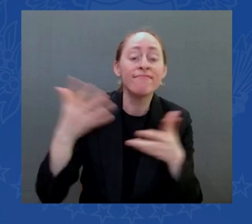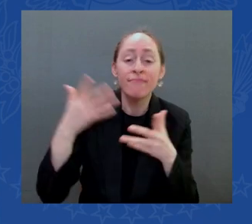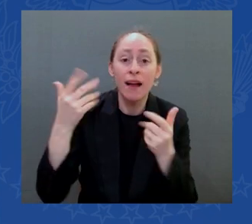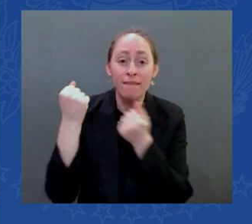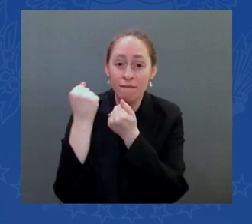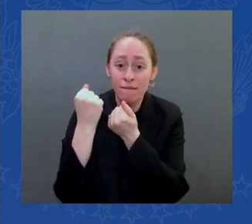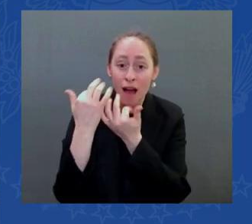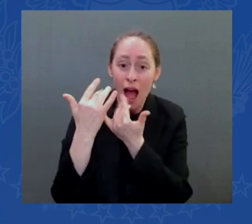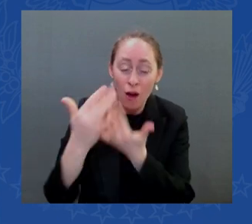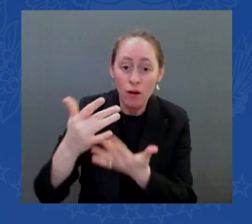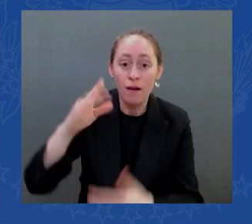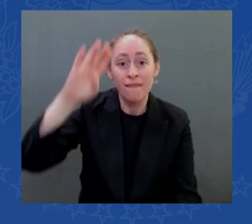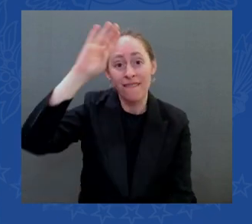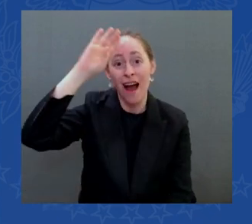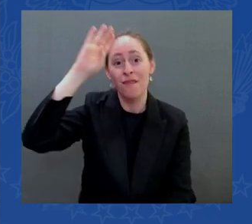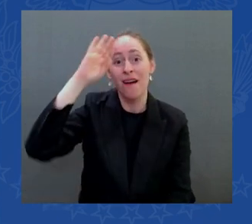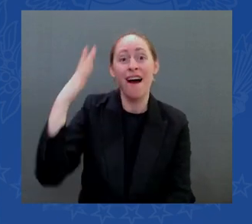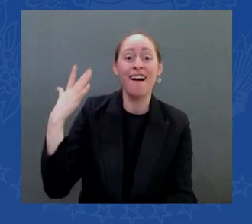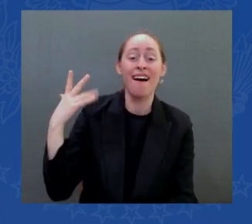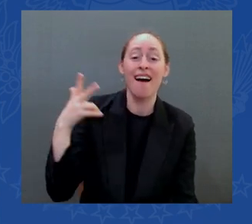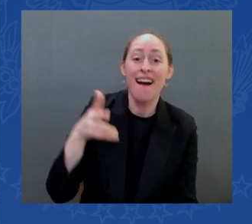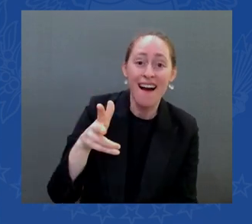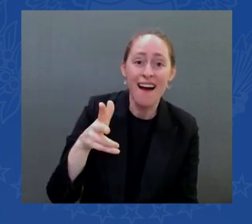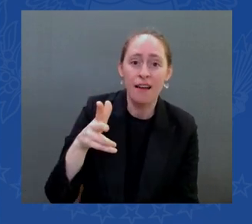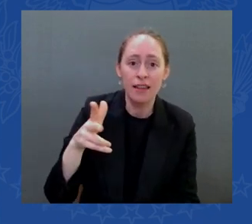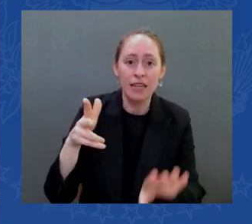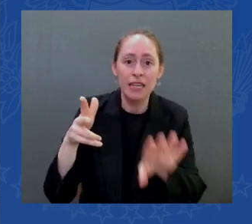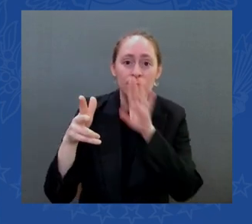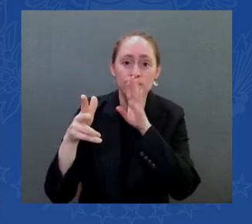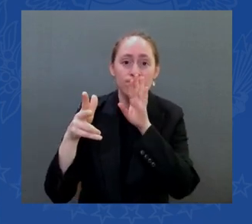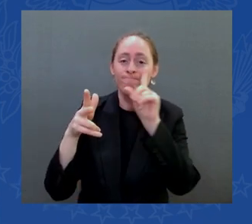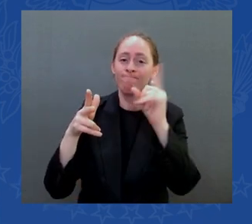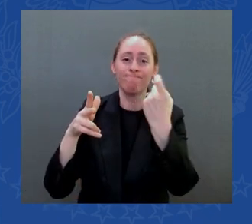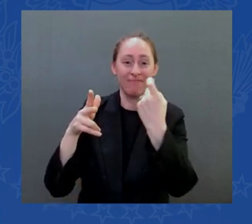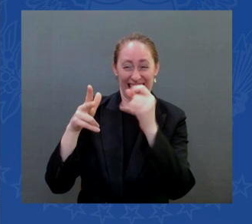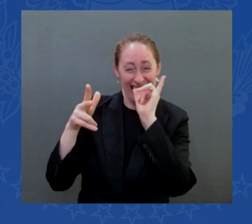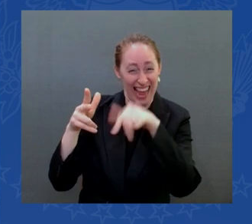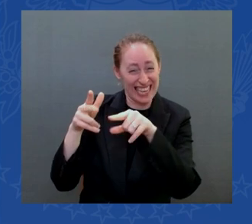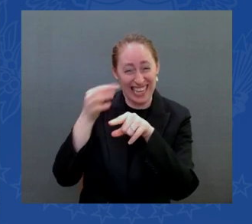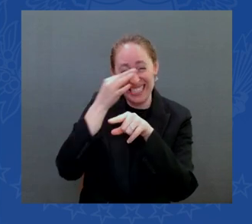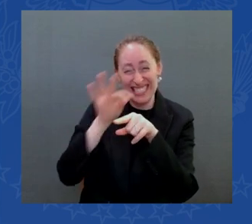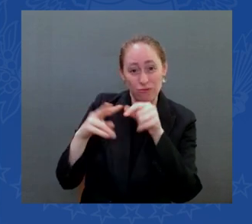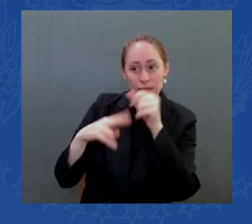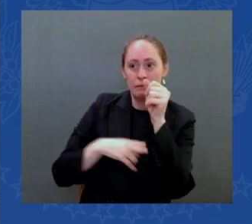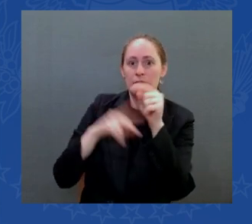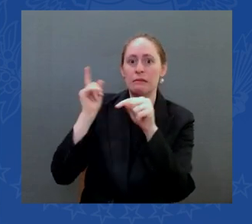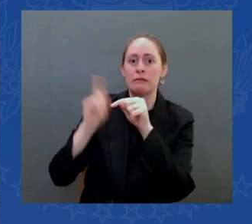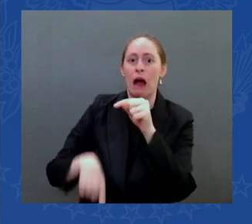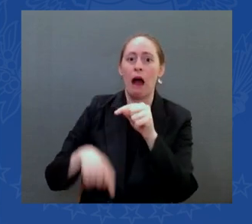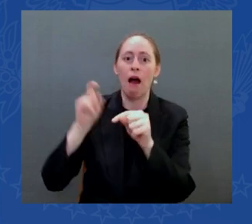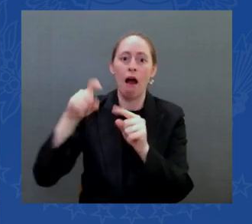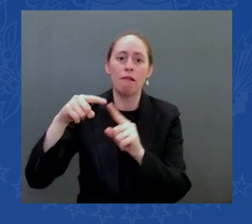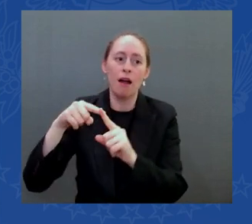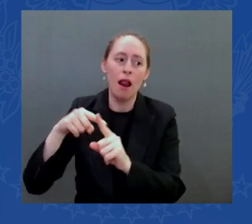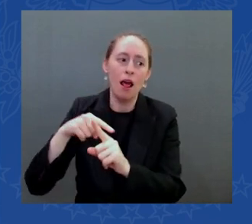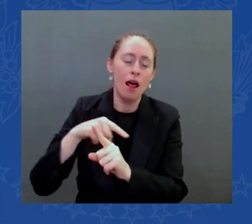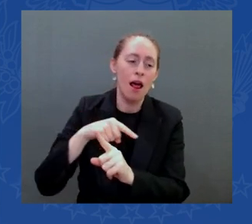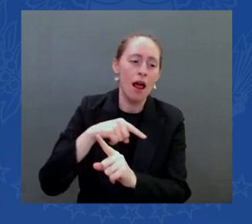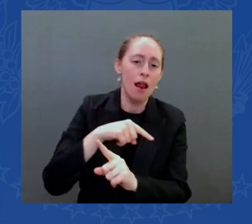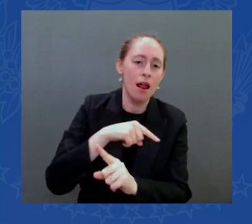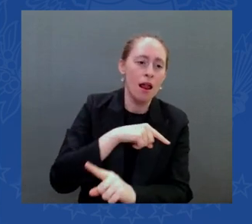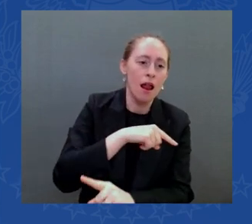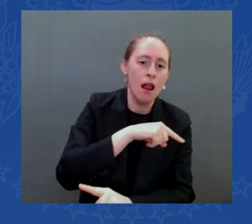bridge that could work and get back down people dying in that 10 miles of a fire truck getting there in the middle of a fire